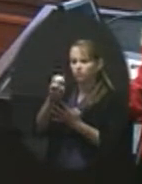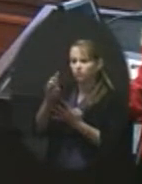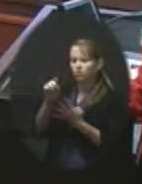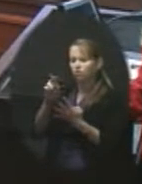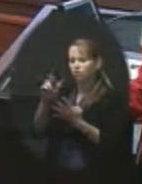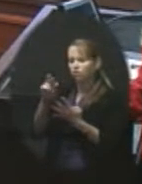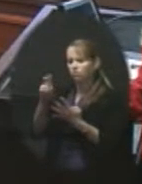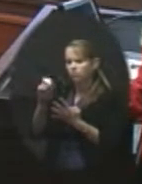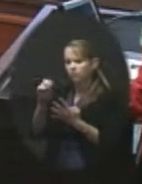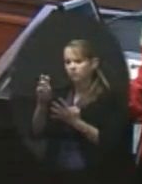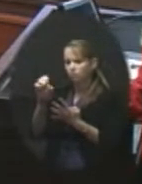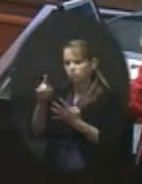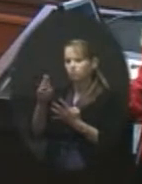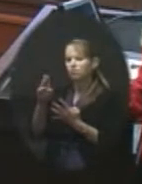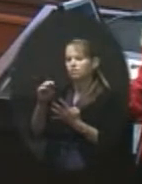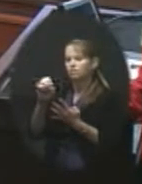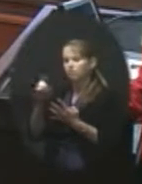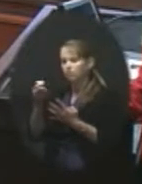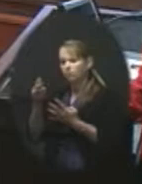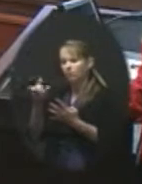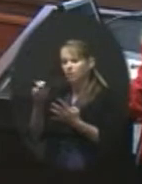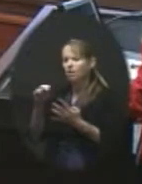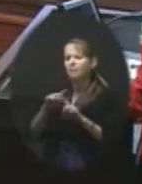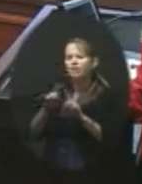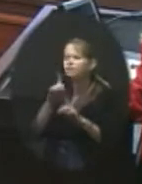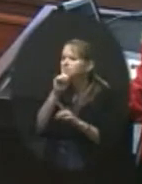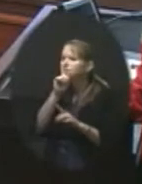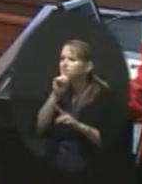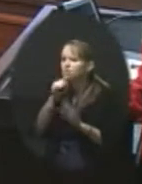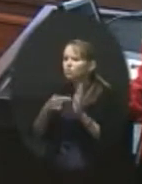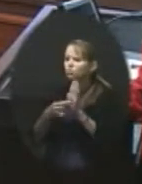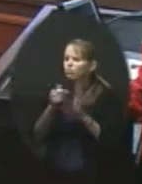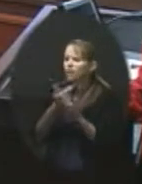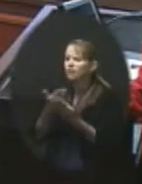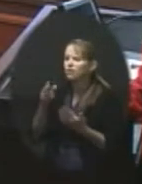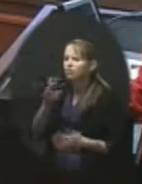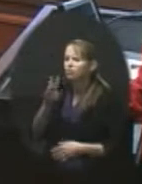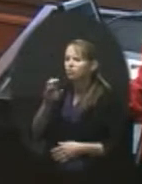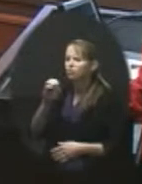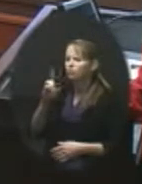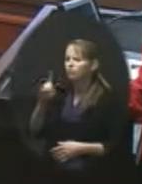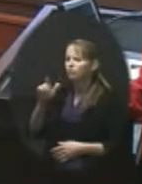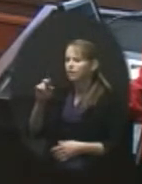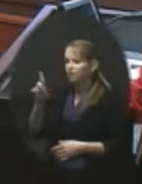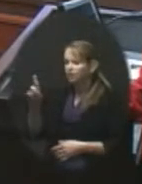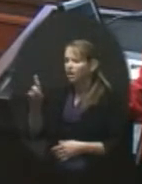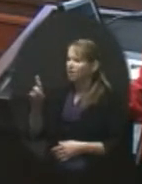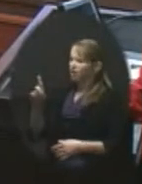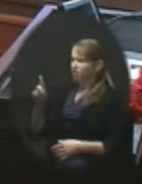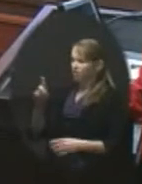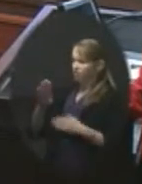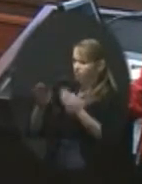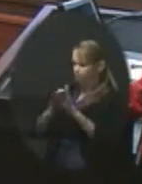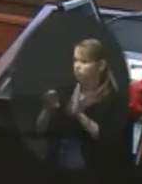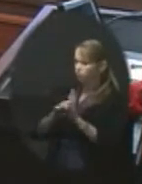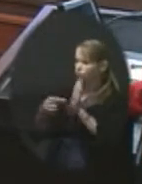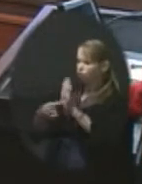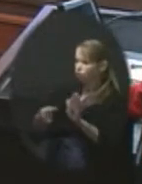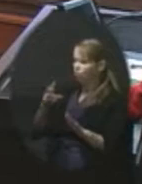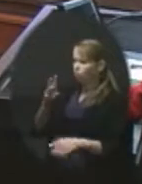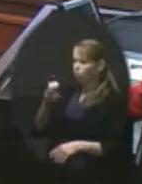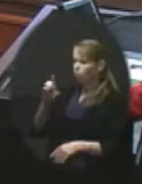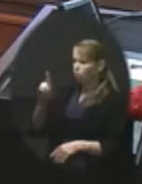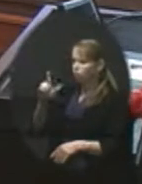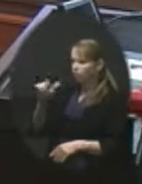Is it possible to add those in? mean, cause it, all the, all the pictures are showing Woodland. I'd just be kind of curious about what the, what the enrollment